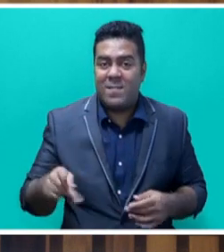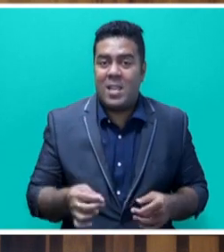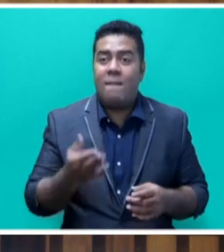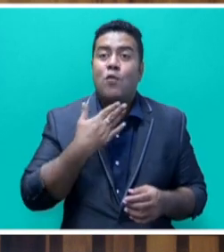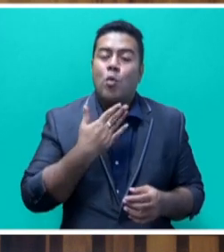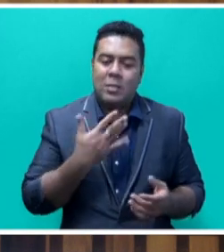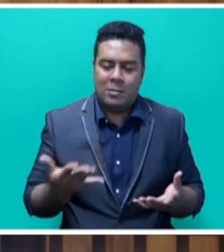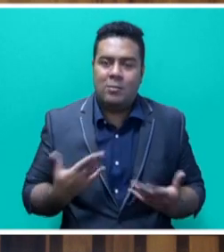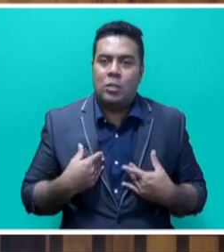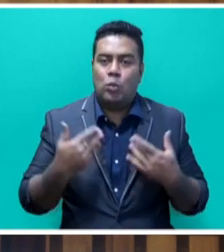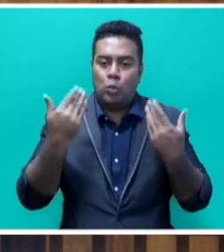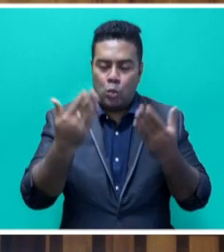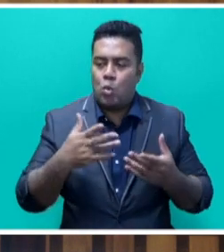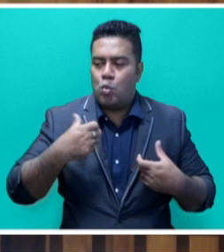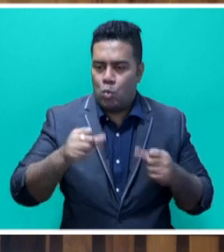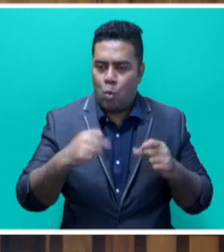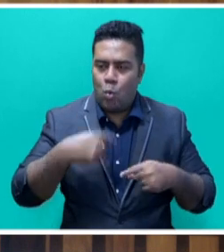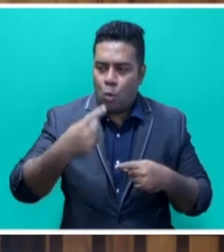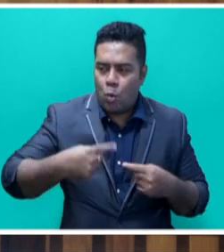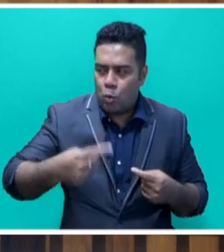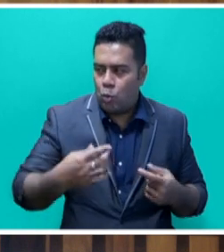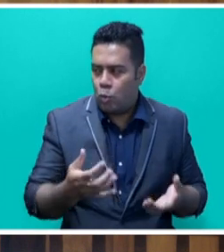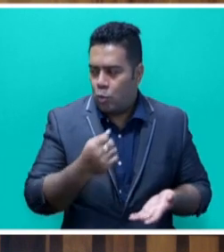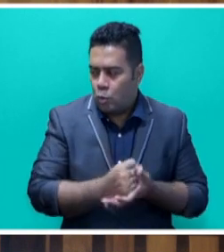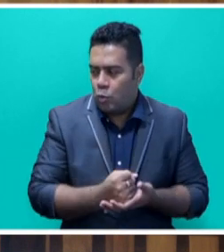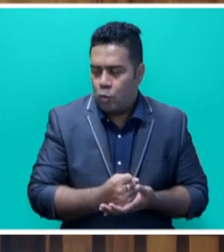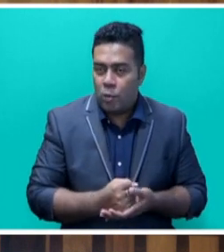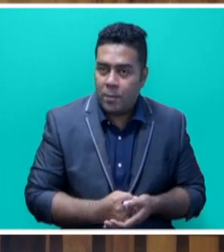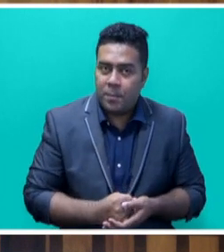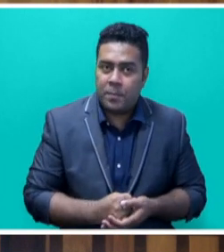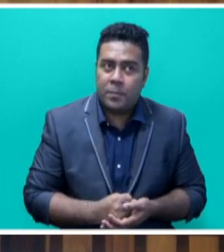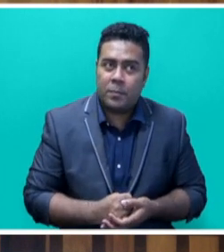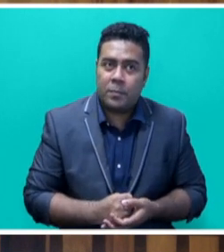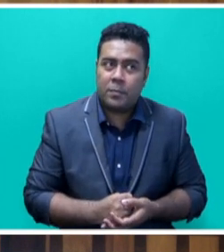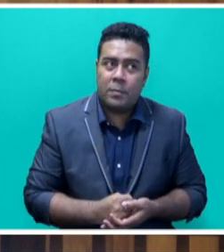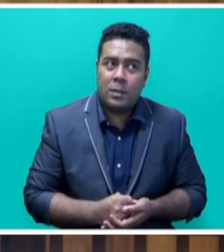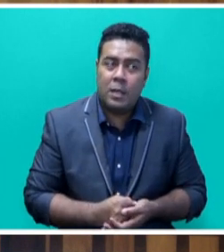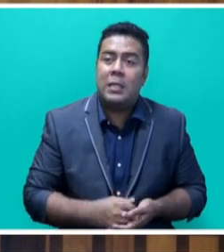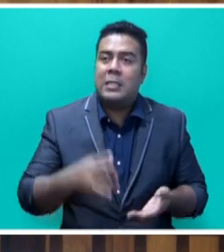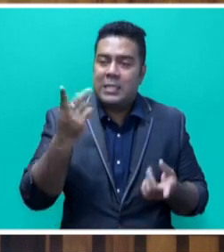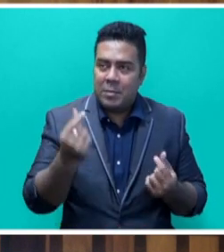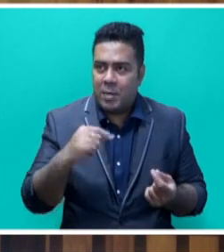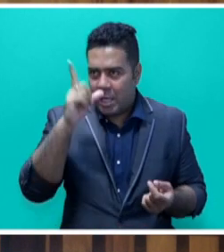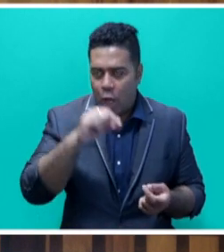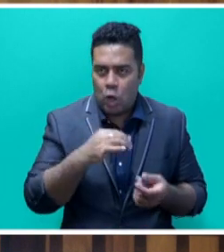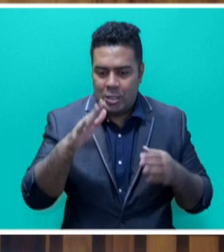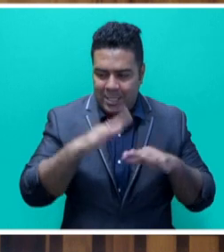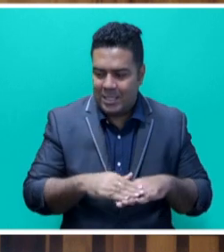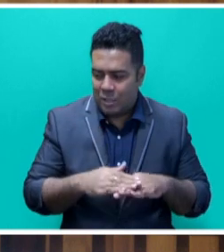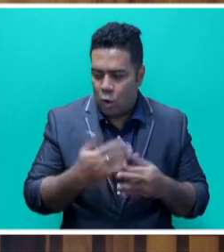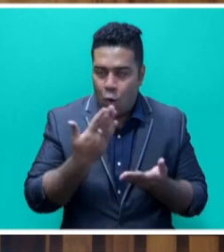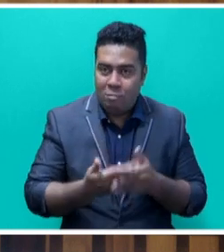perspectives and solutions continue to inspire the global momentum on climate action. We simply cannot sit on the sidelines